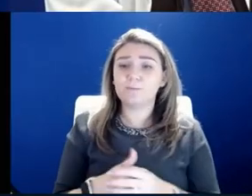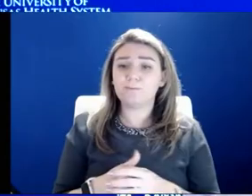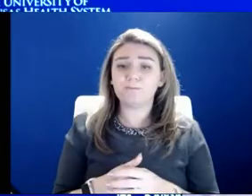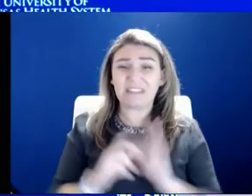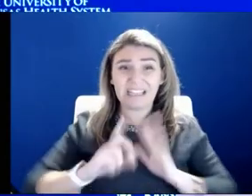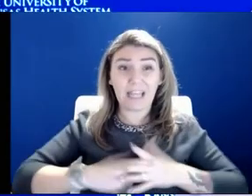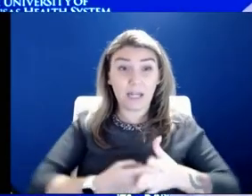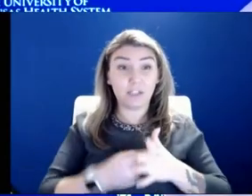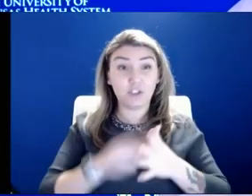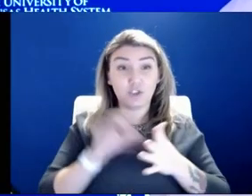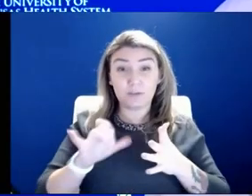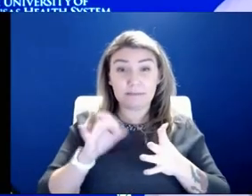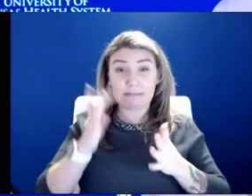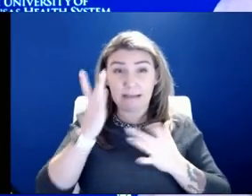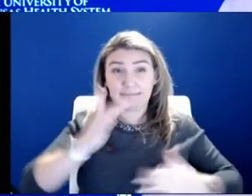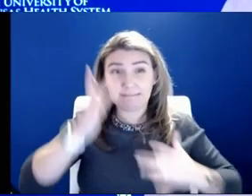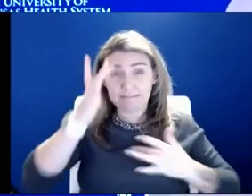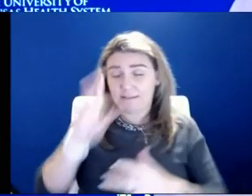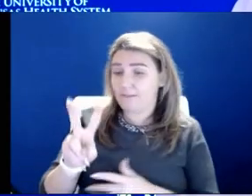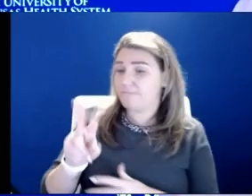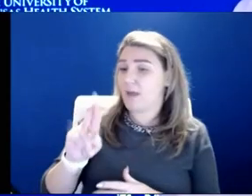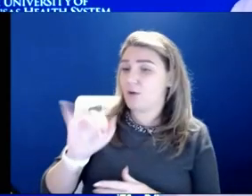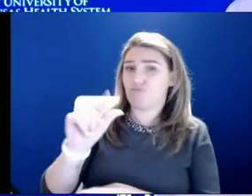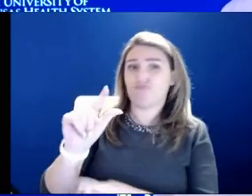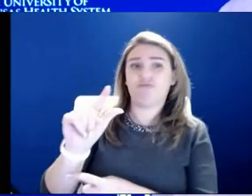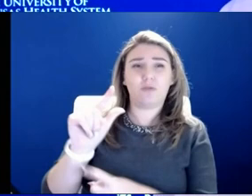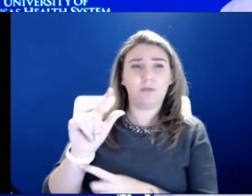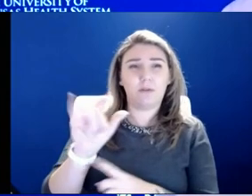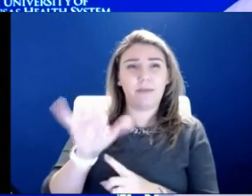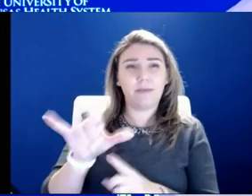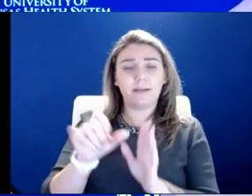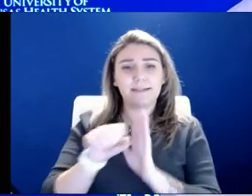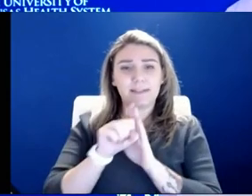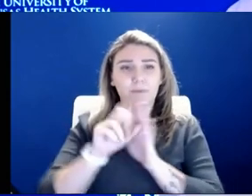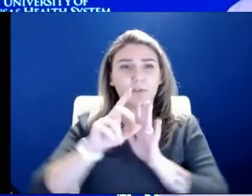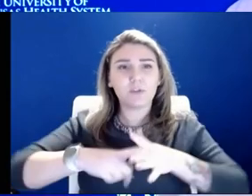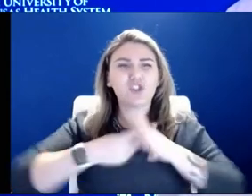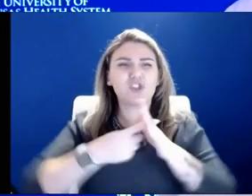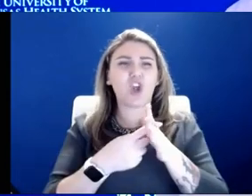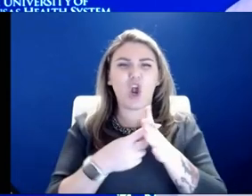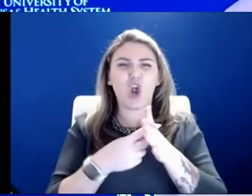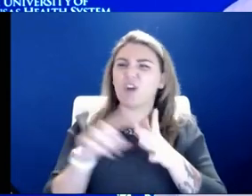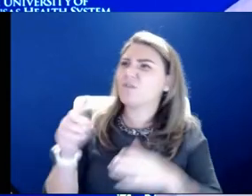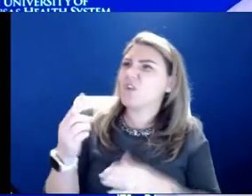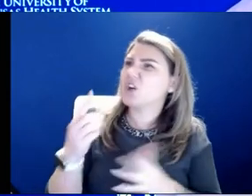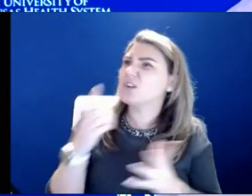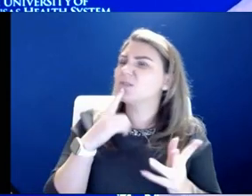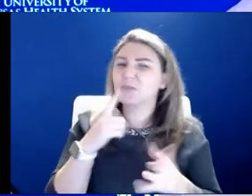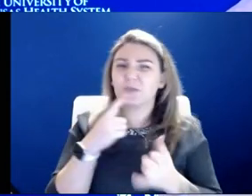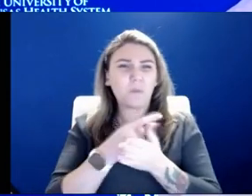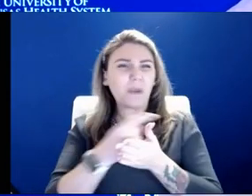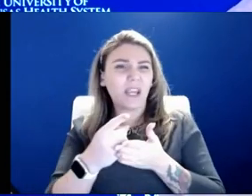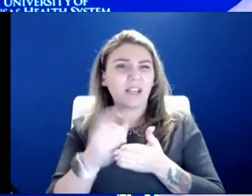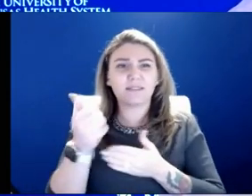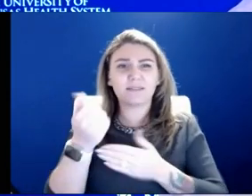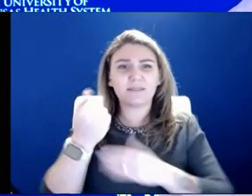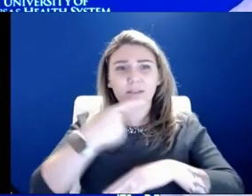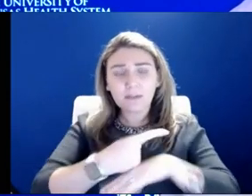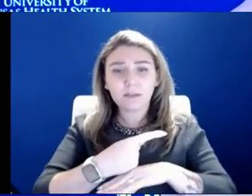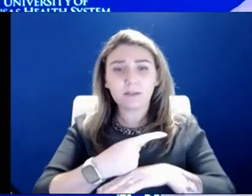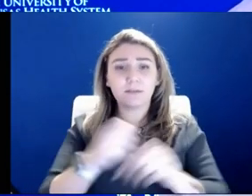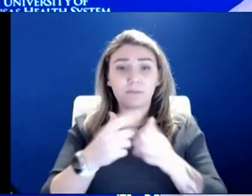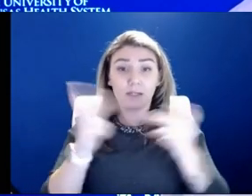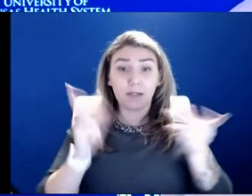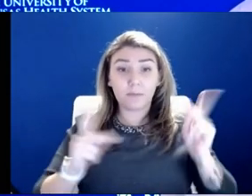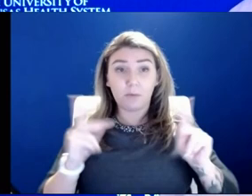initial viral stage, so that's when you have it. The symptoms are starting. It's in that first, say, week to 10 days. A lot of people will come to the emergency department